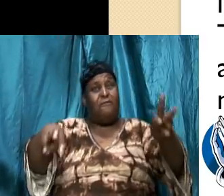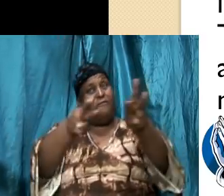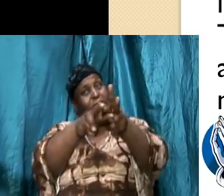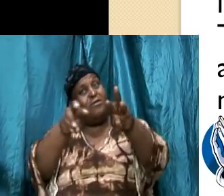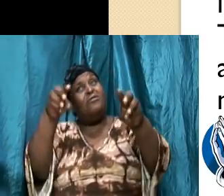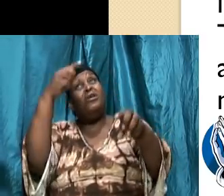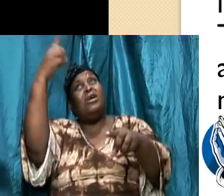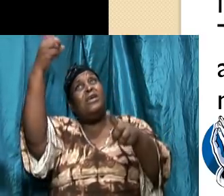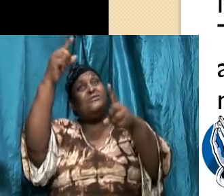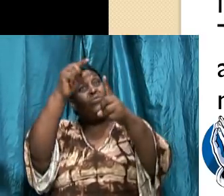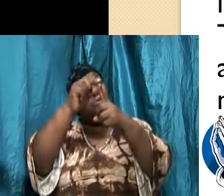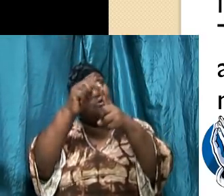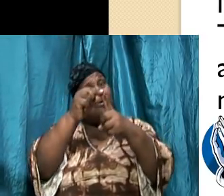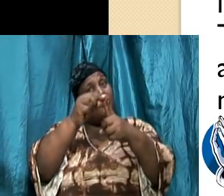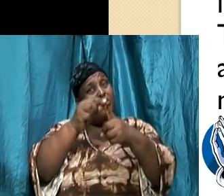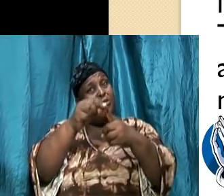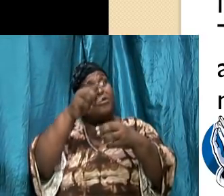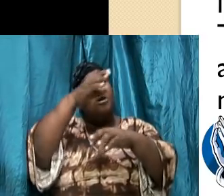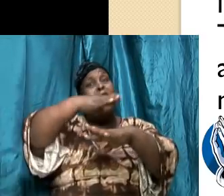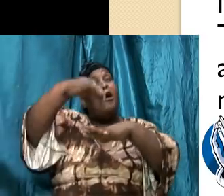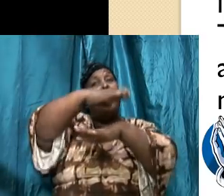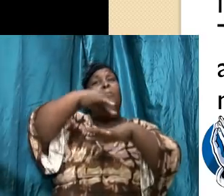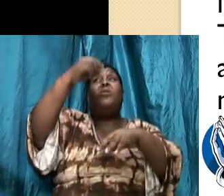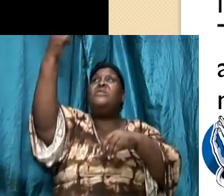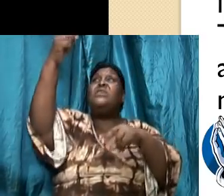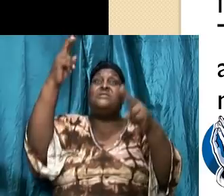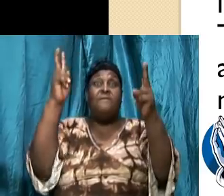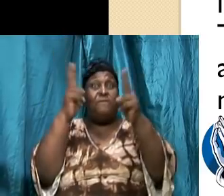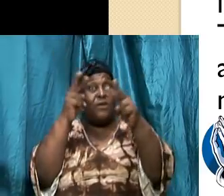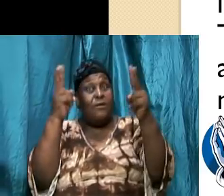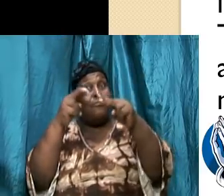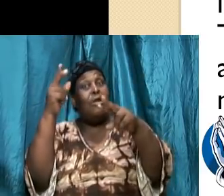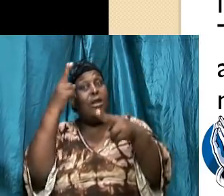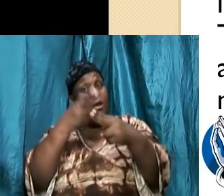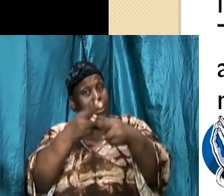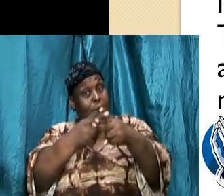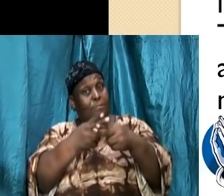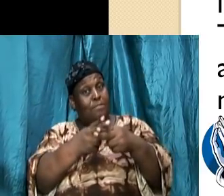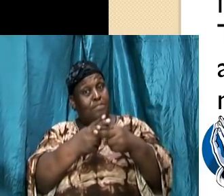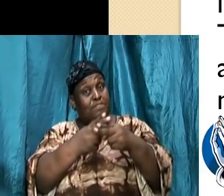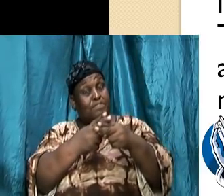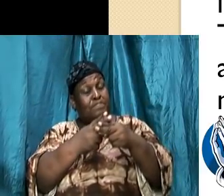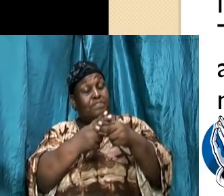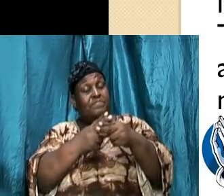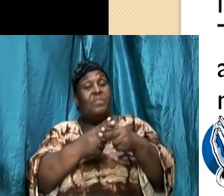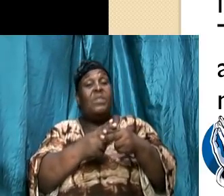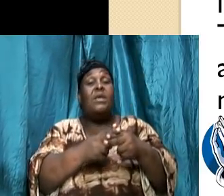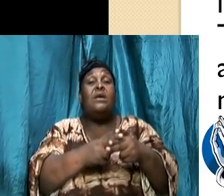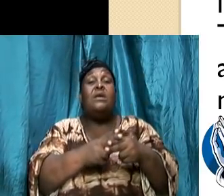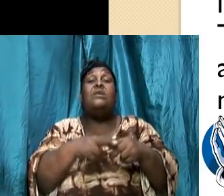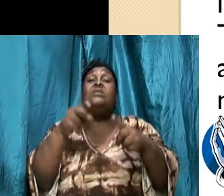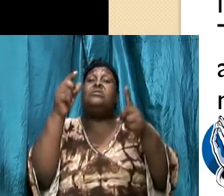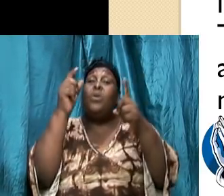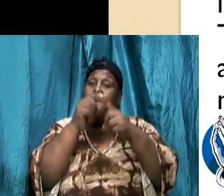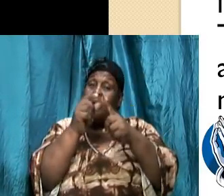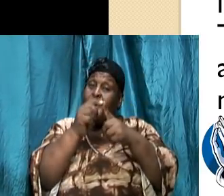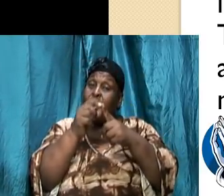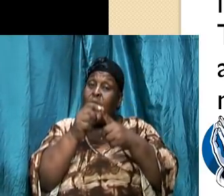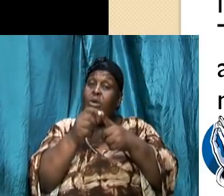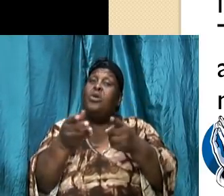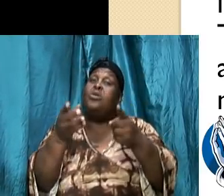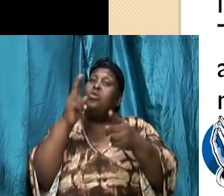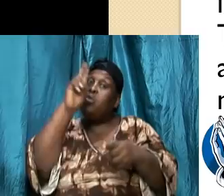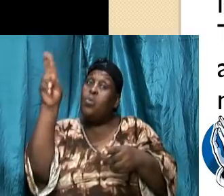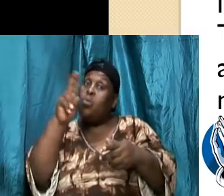therefore he gave us his word is a word him give to heal us is a word him give and sanctify us